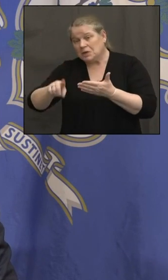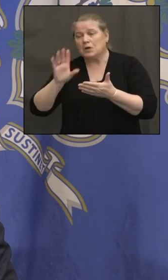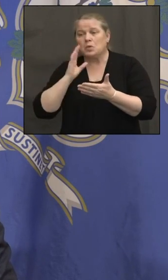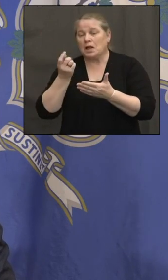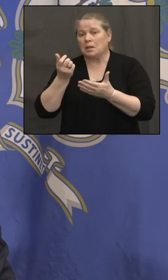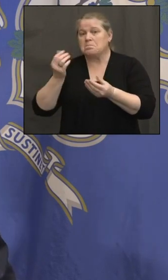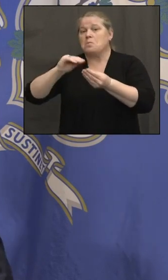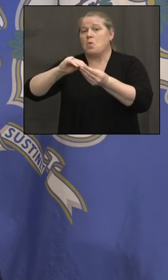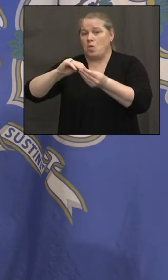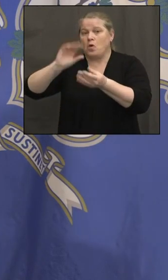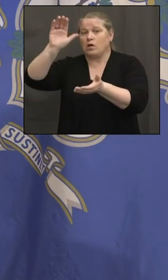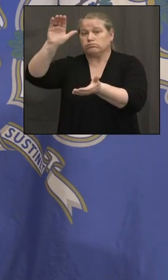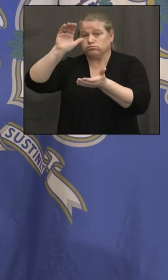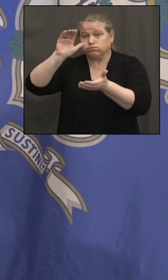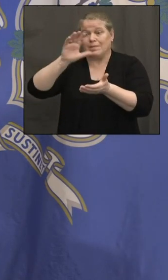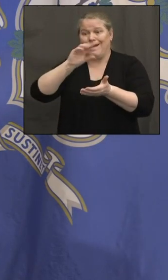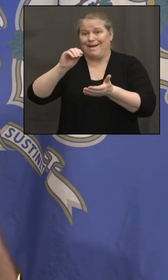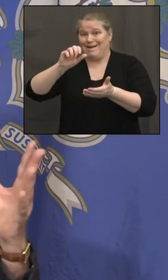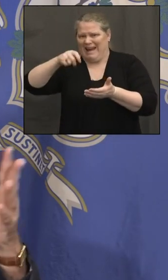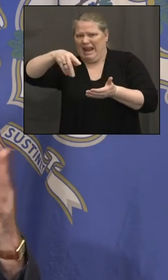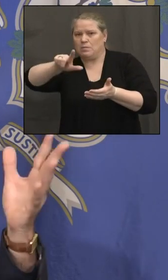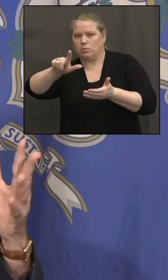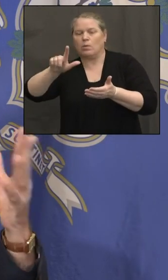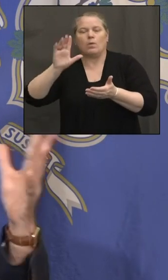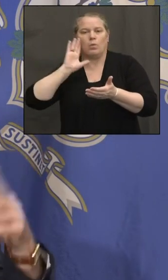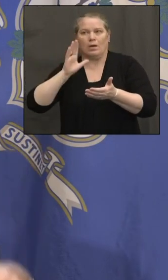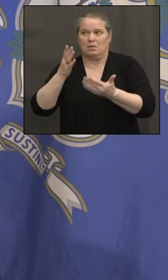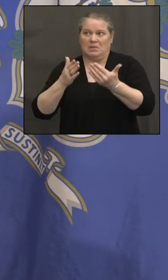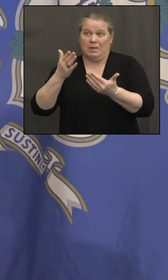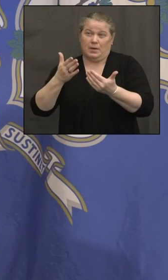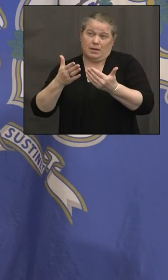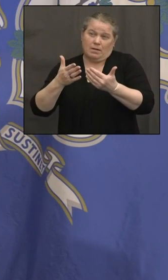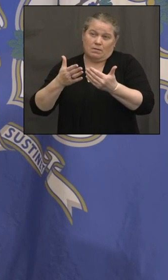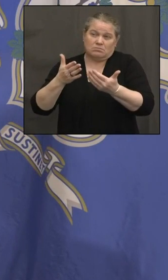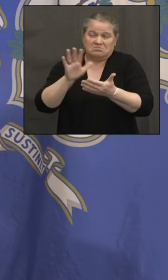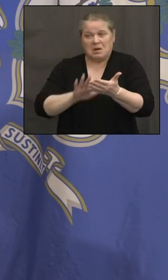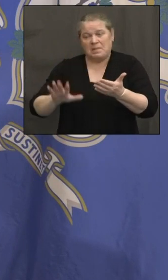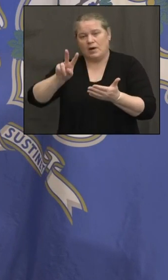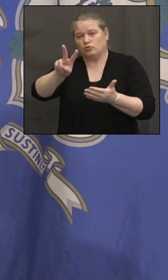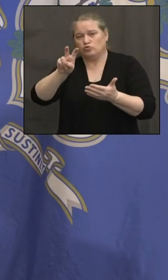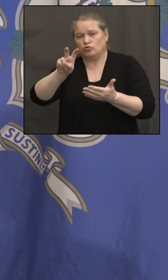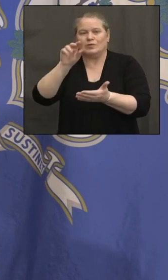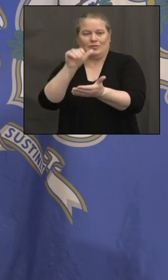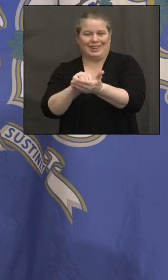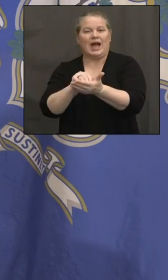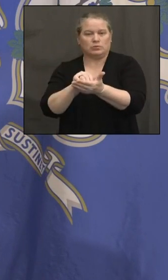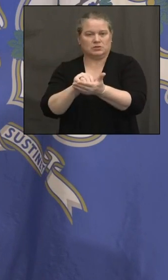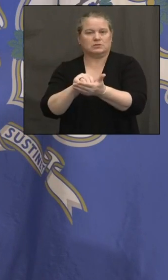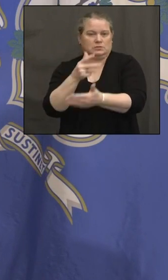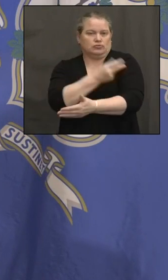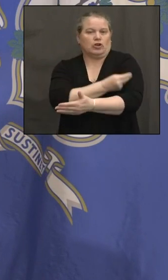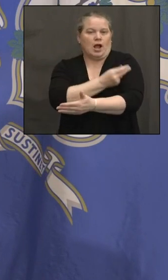,000 doses, uh, for that, uh, April 5th reopening to all age groups.